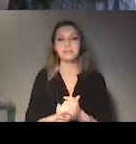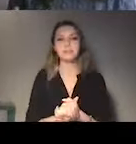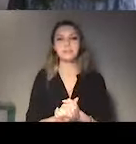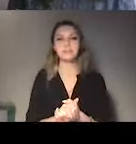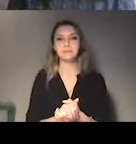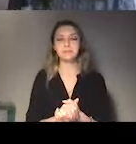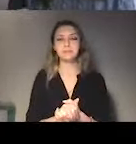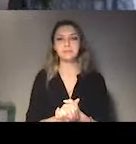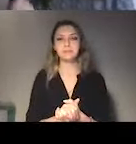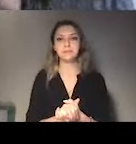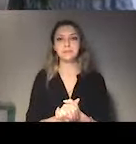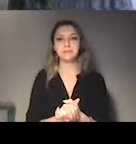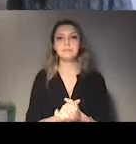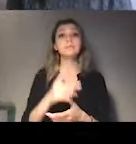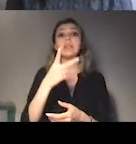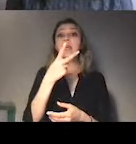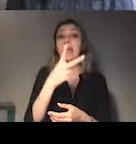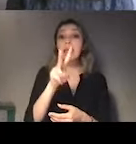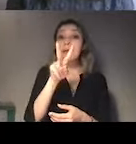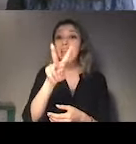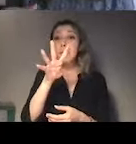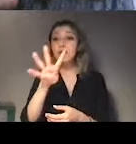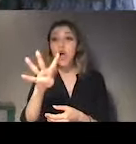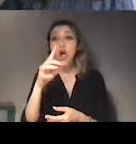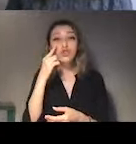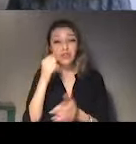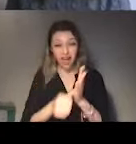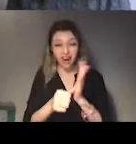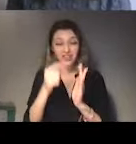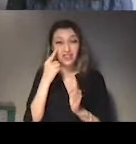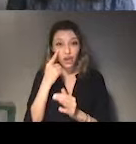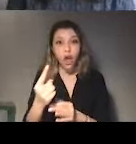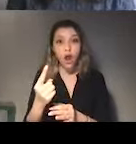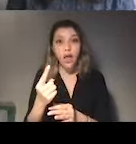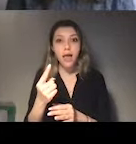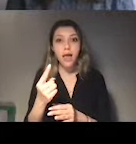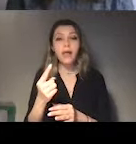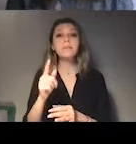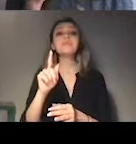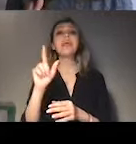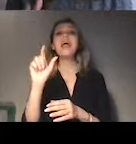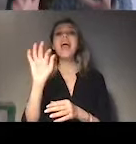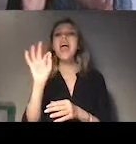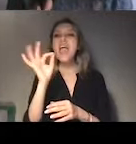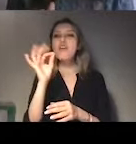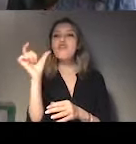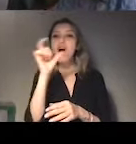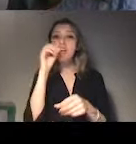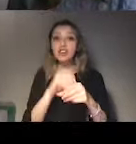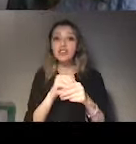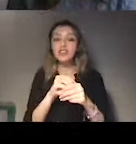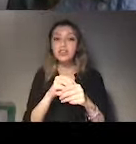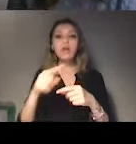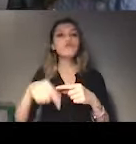be the deadline to submit the report for the next review of Turkey. Whereas for the